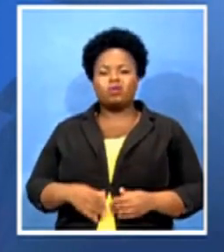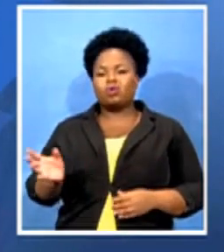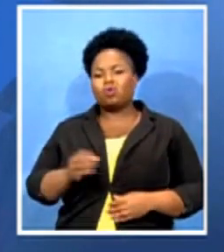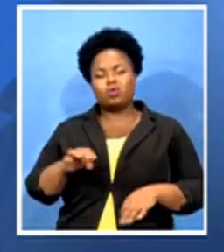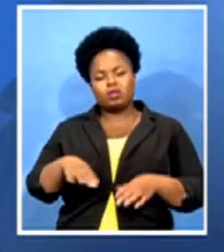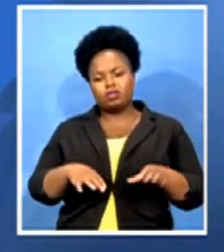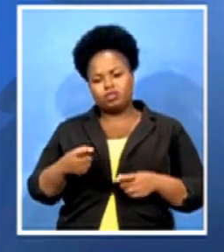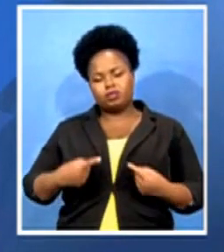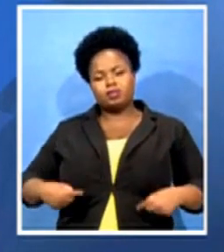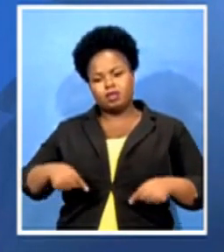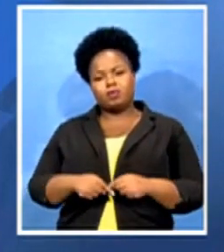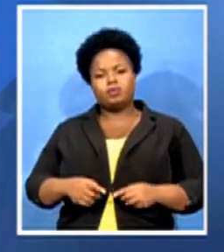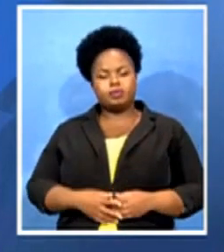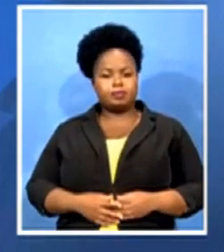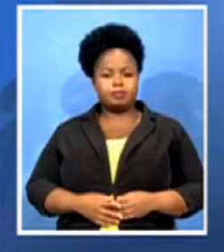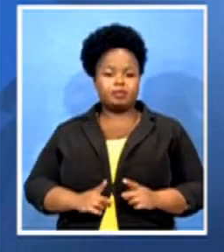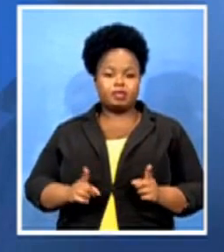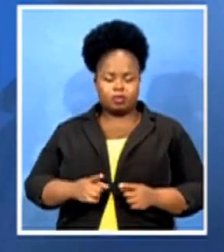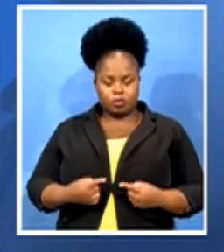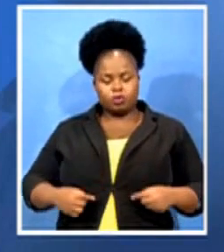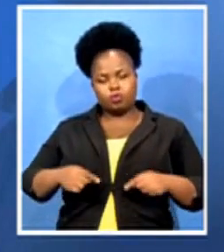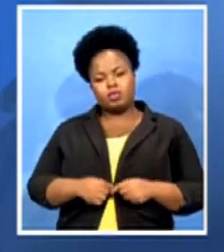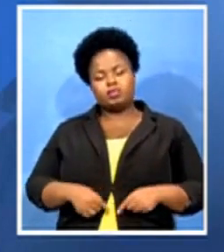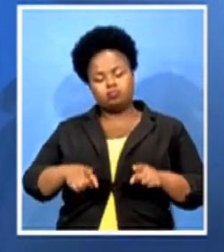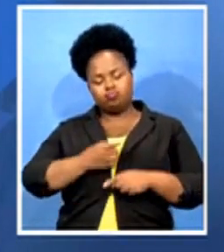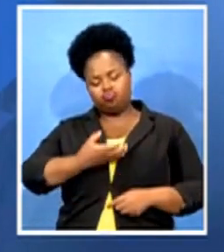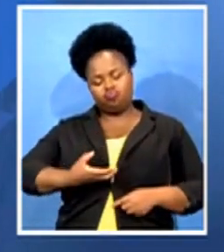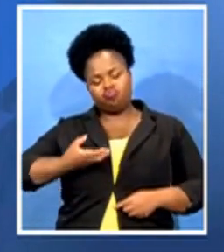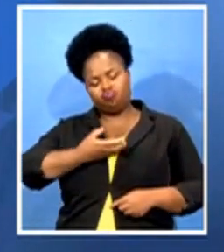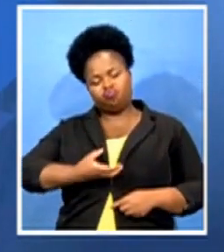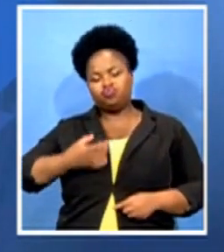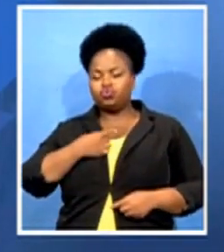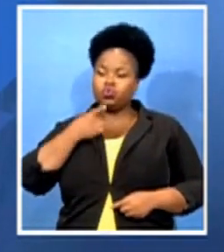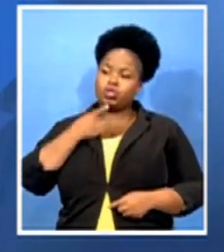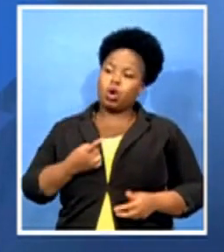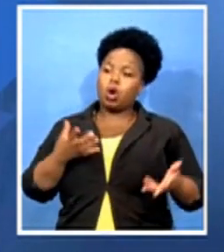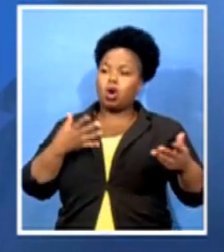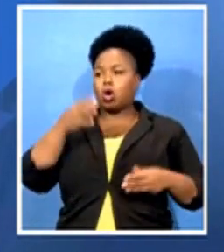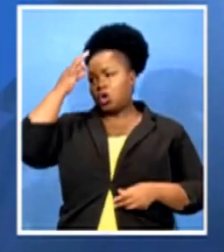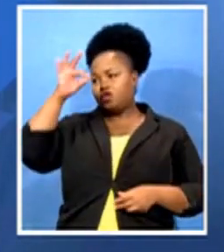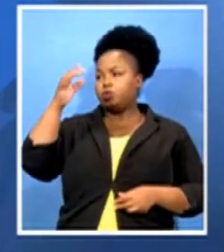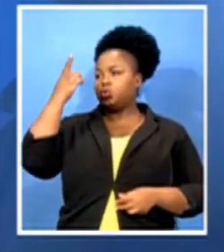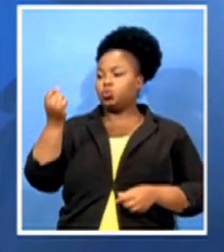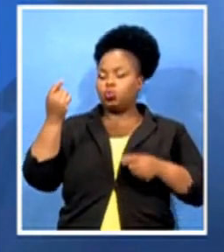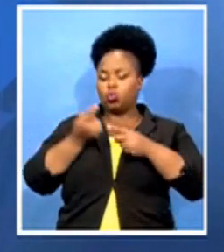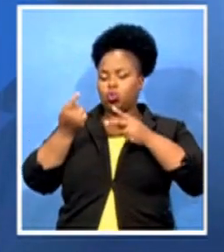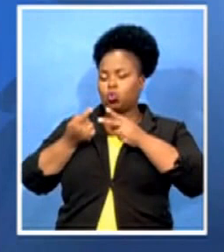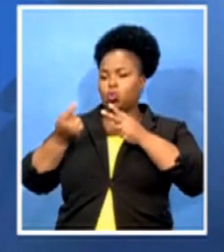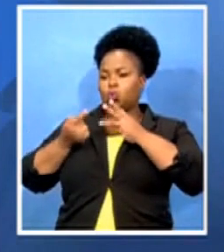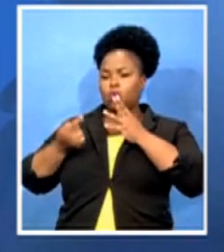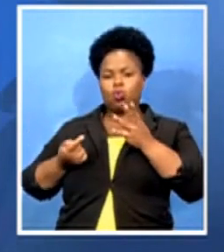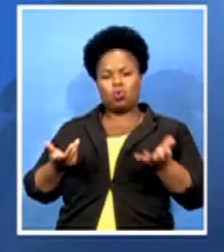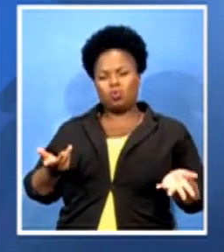We are all comfortable in saying what is the government doing, what is the government doing in order to protect us,